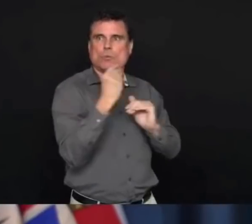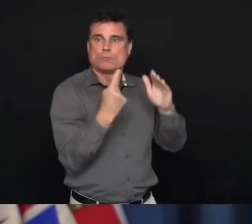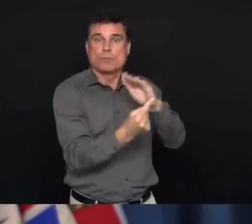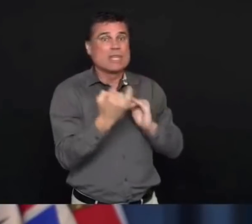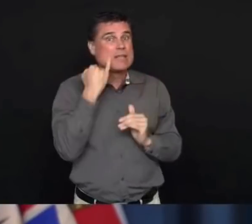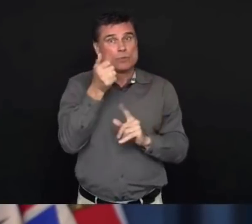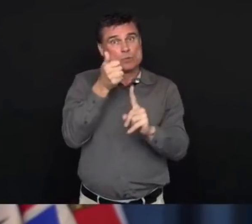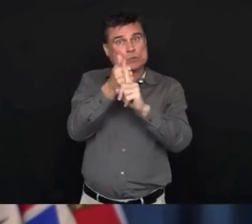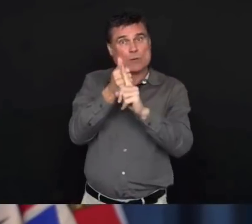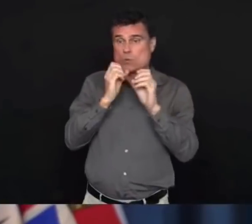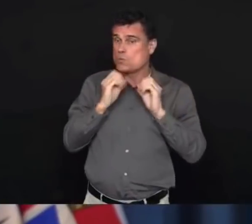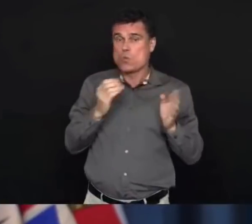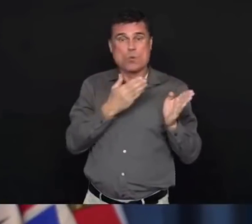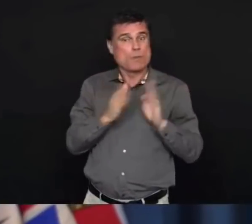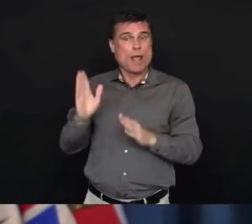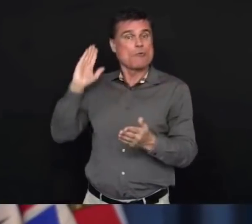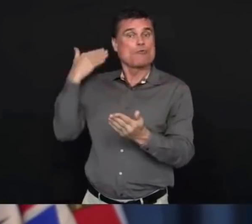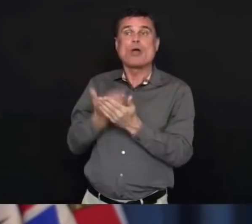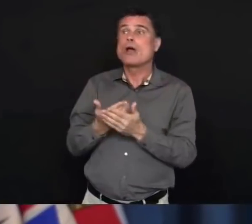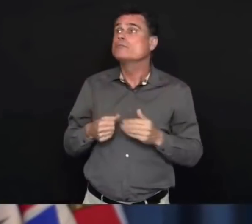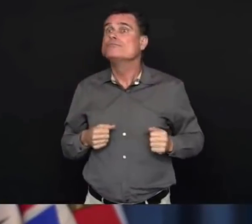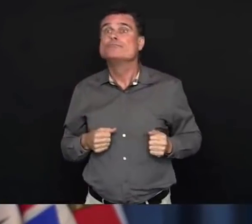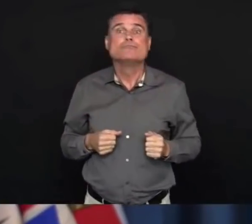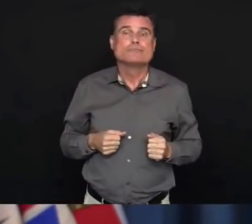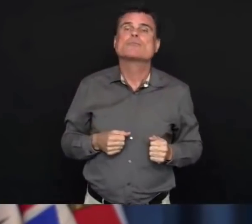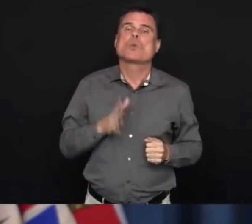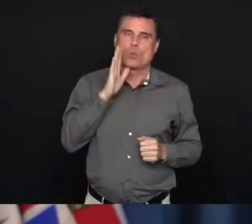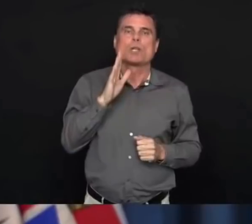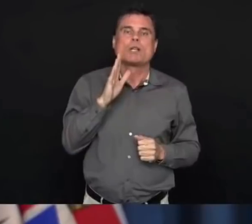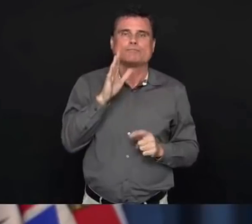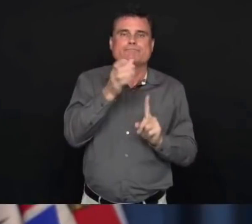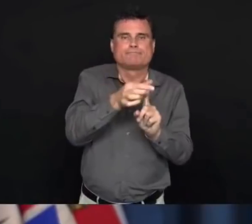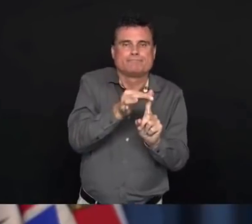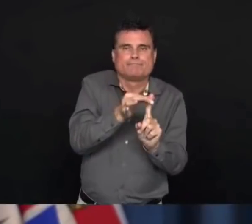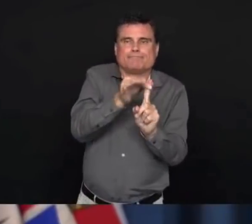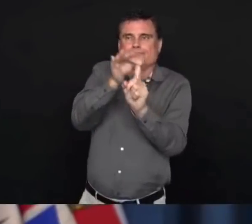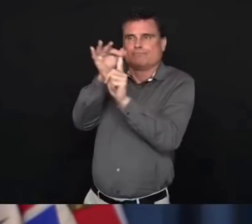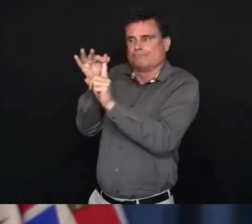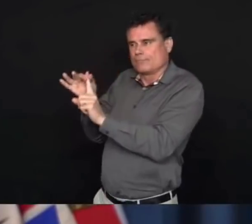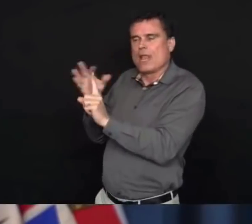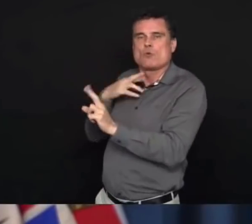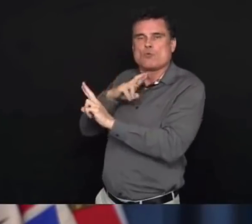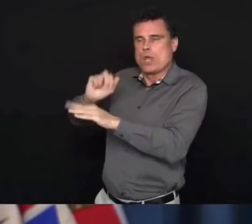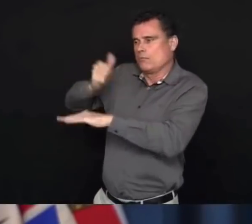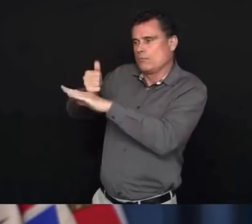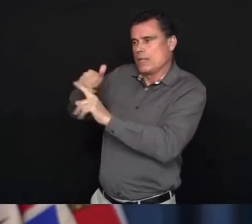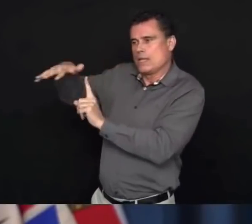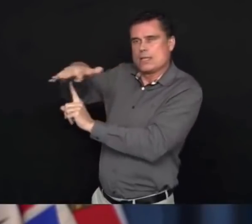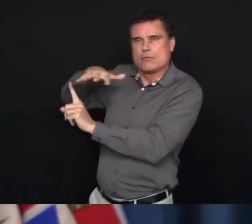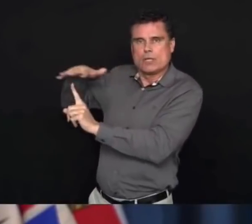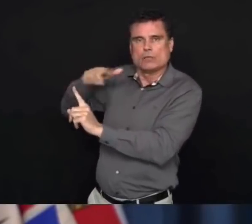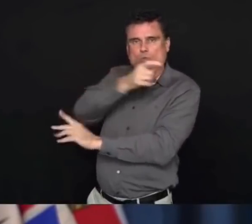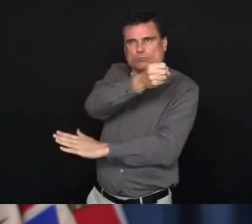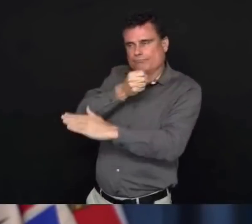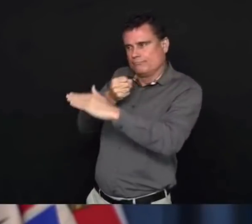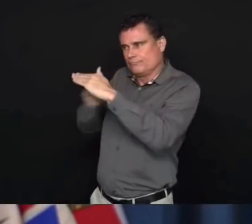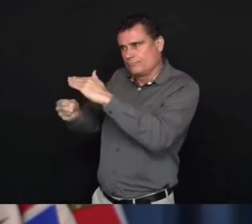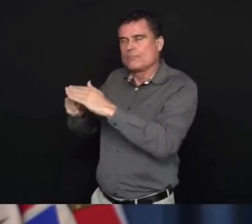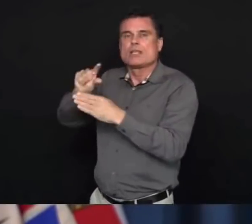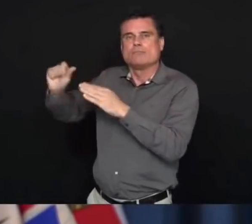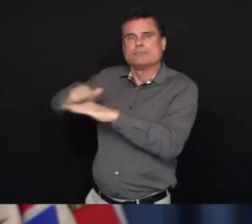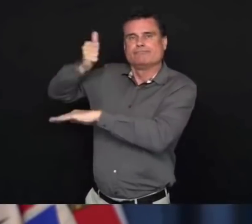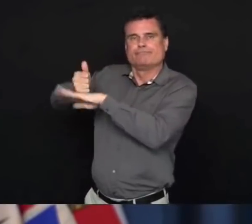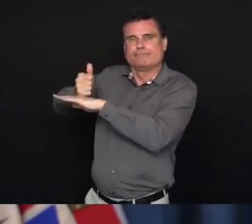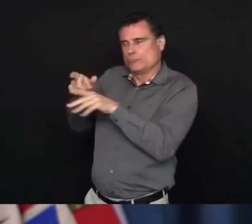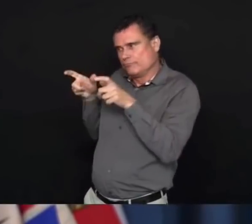important pieces that they need are in place to be able to self-isolate effectively at home. For many people, for most people I'm sure,